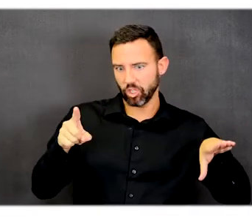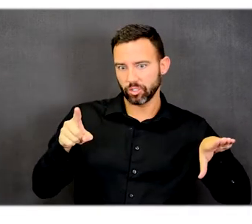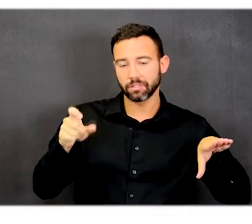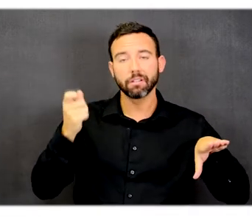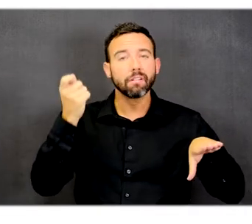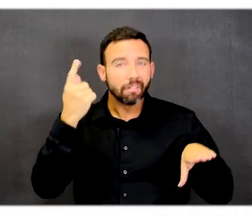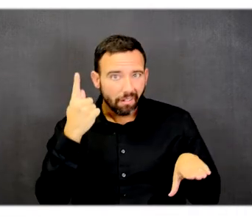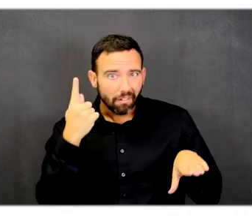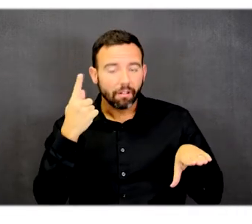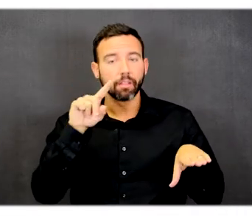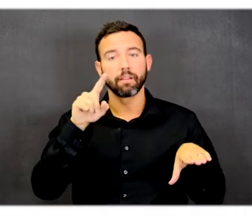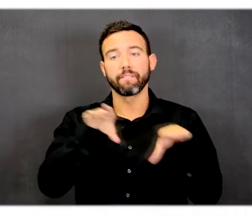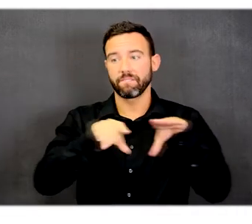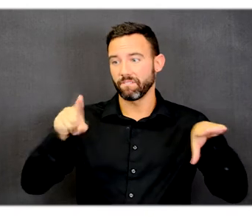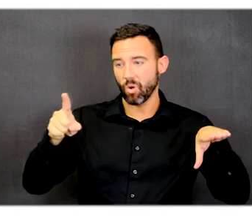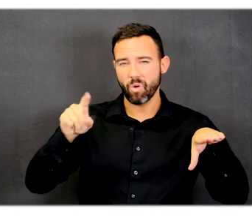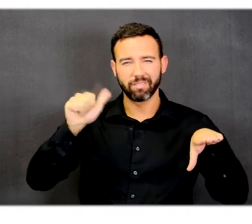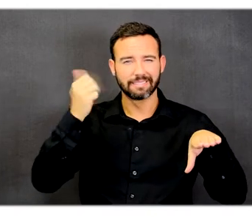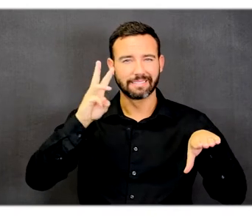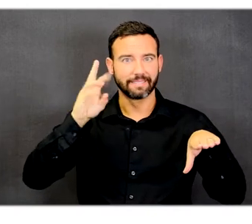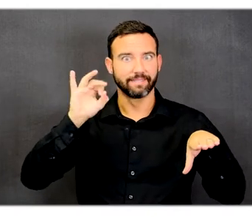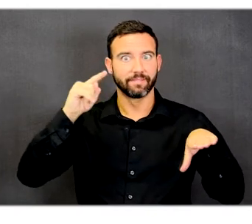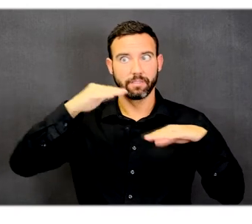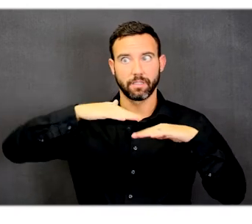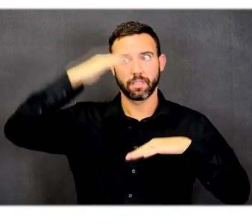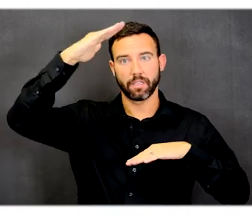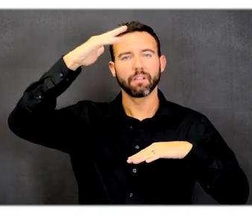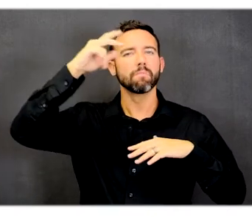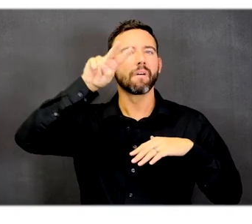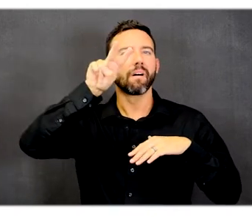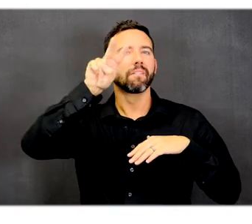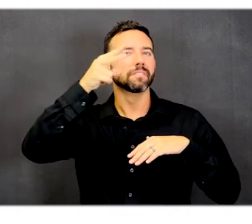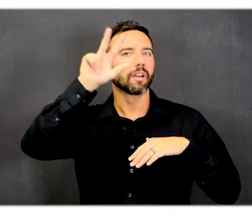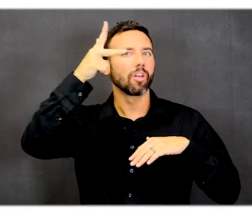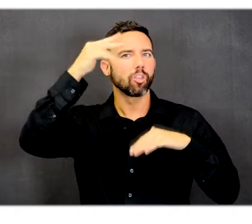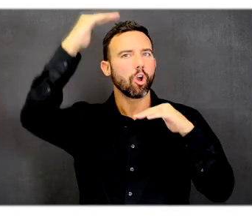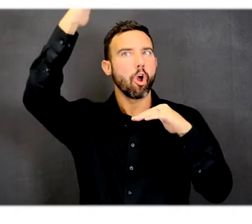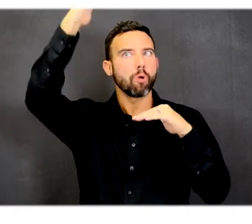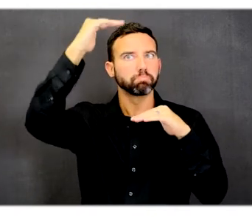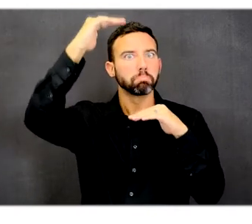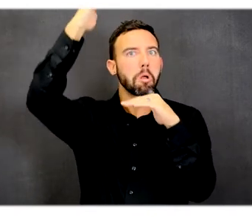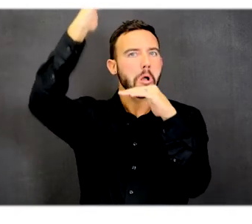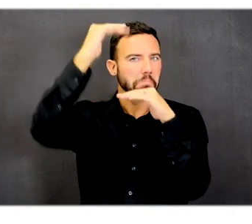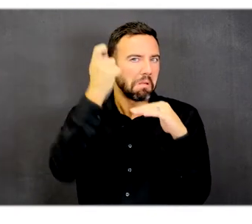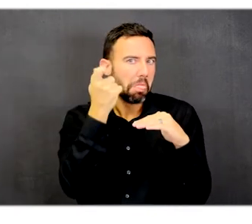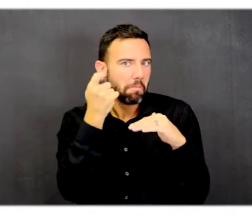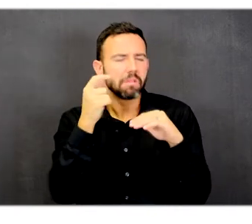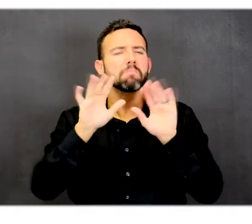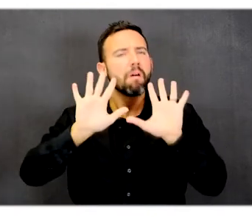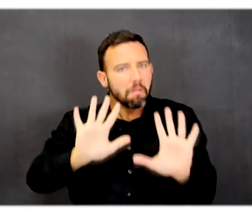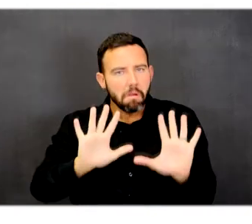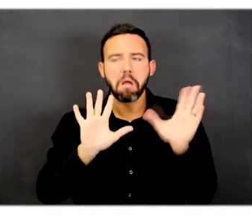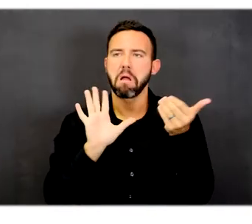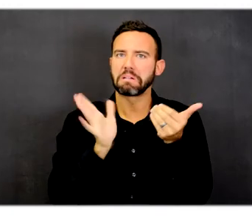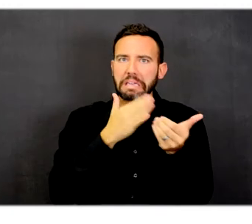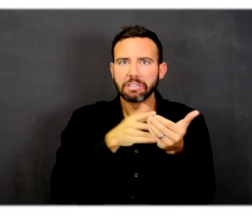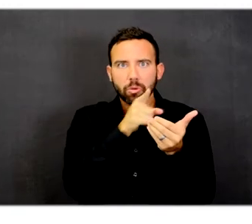ceiling heights are not as high as the first level and they are still very substantial and easy to navigate.